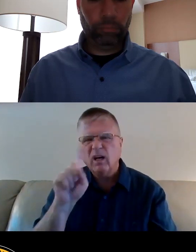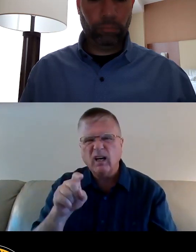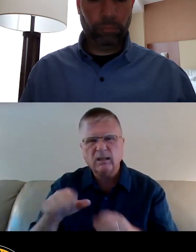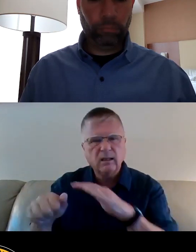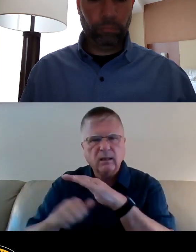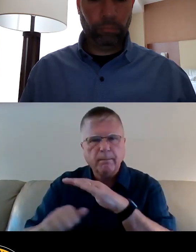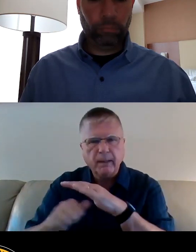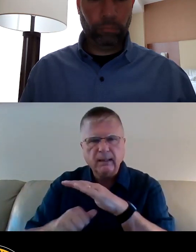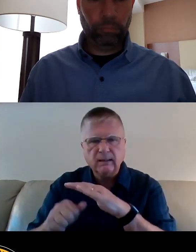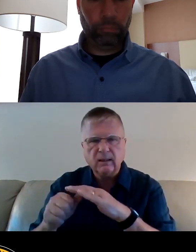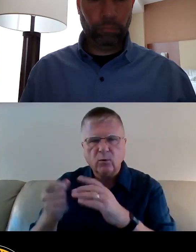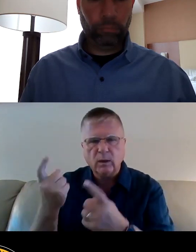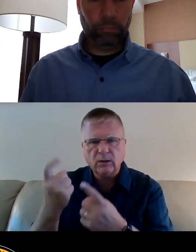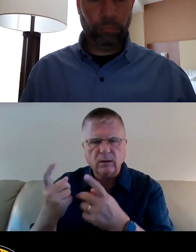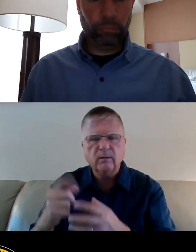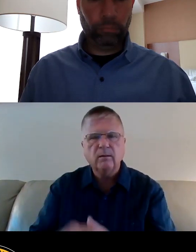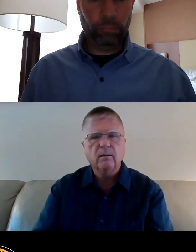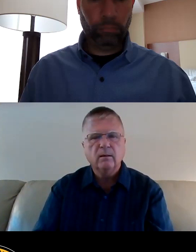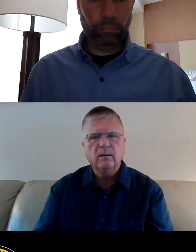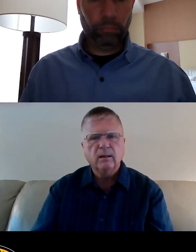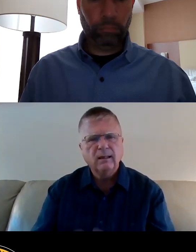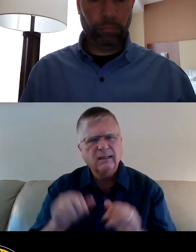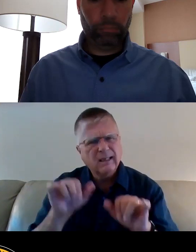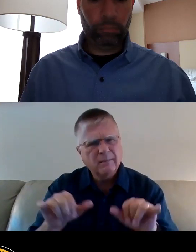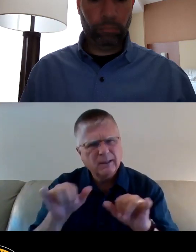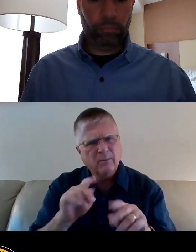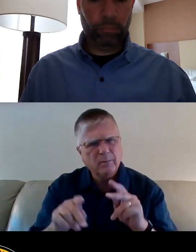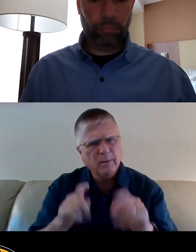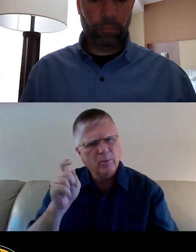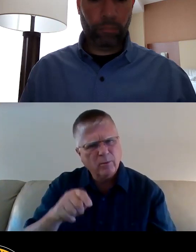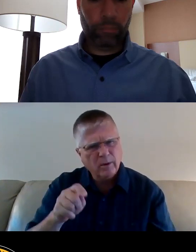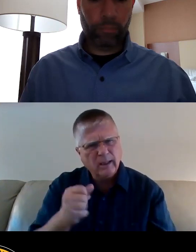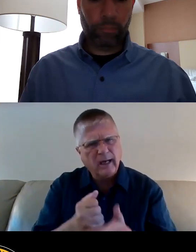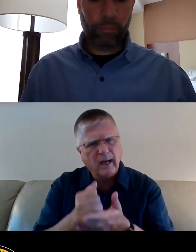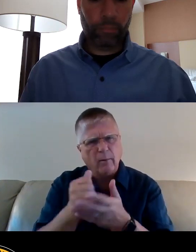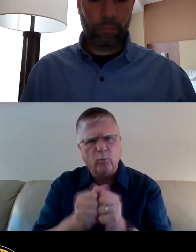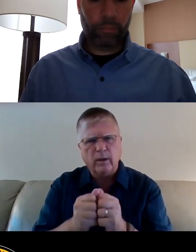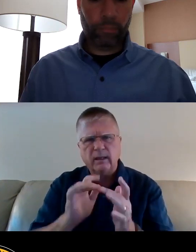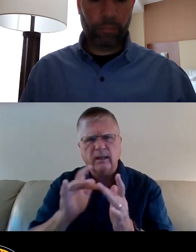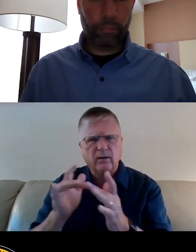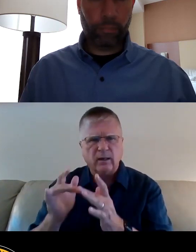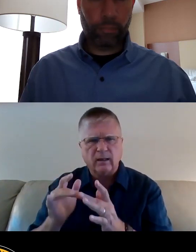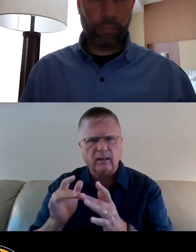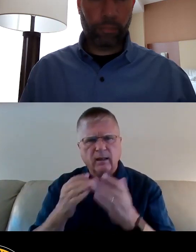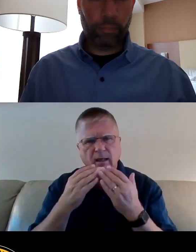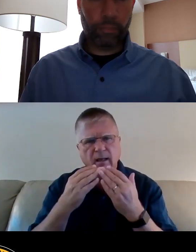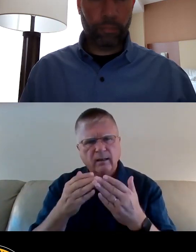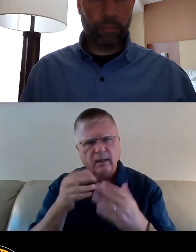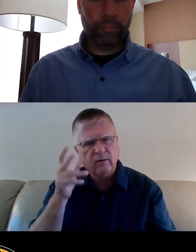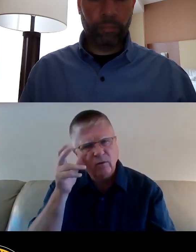question. It's the same way with people who need help with the internet. Thanks for listening.